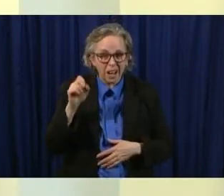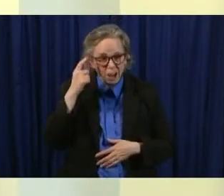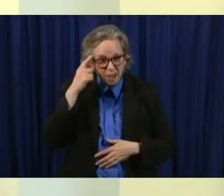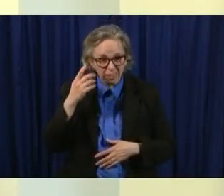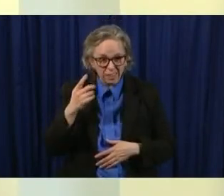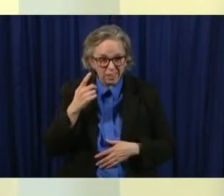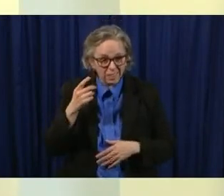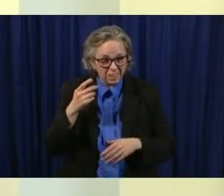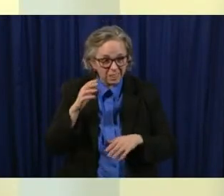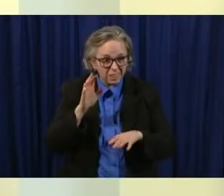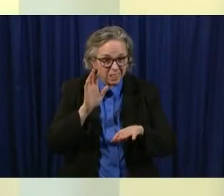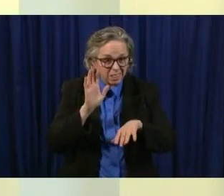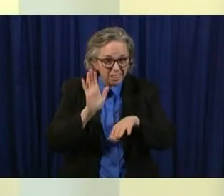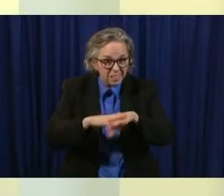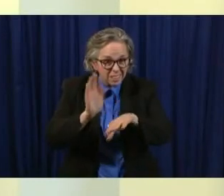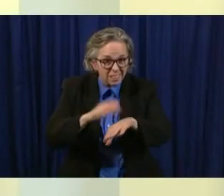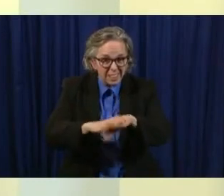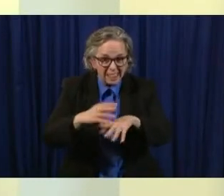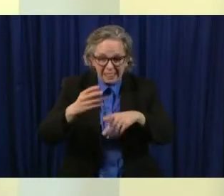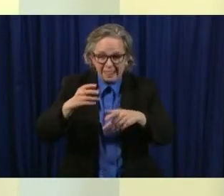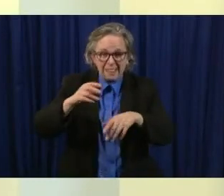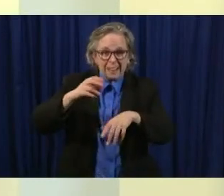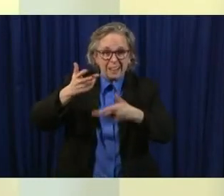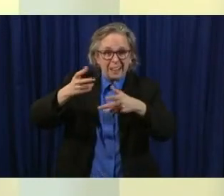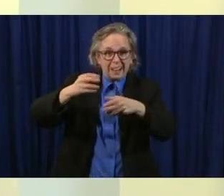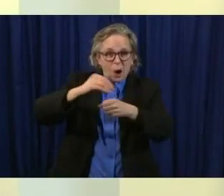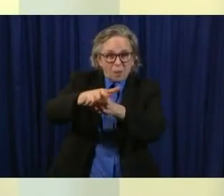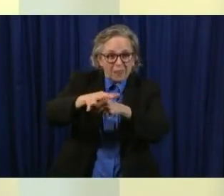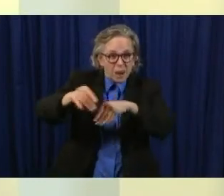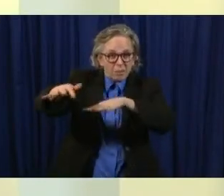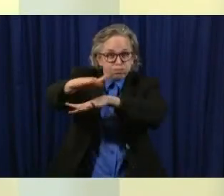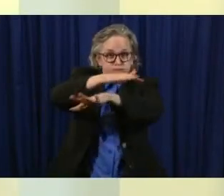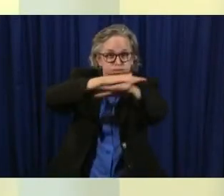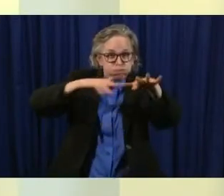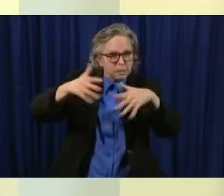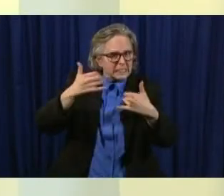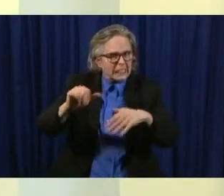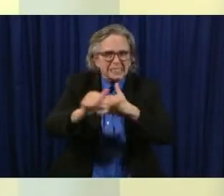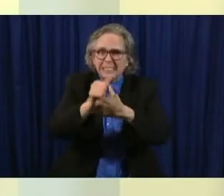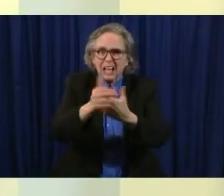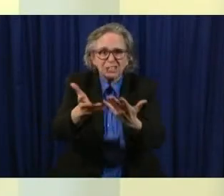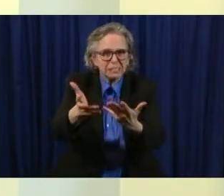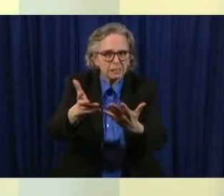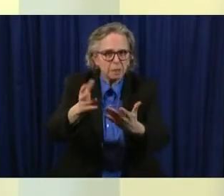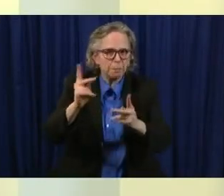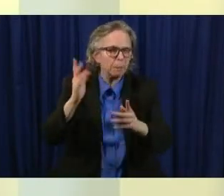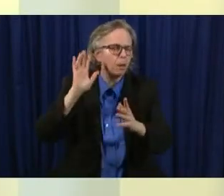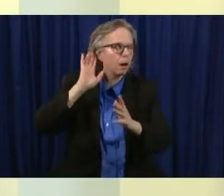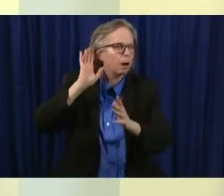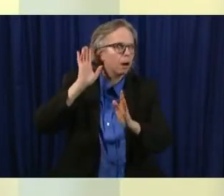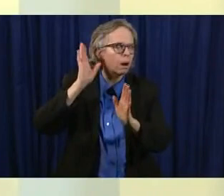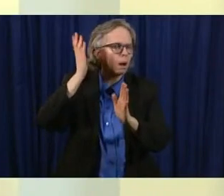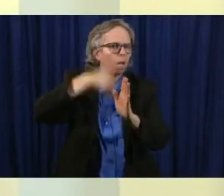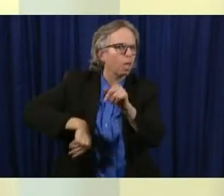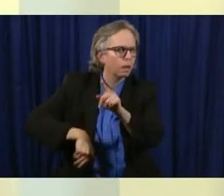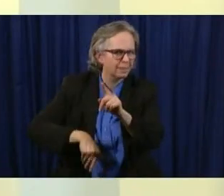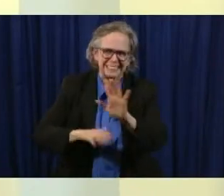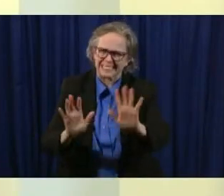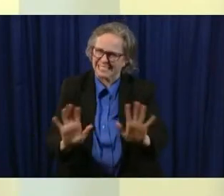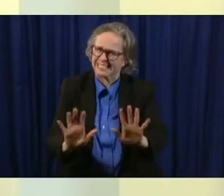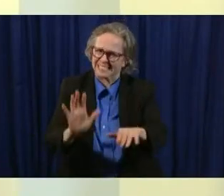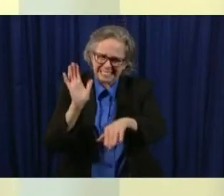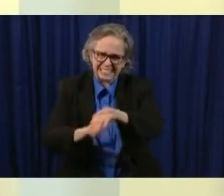um this threat and i think not mandating which i i i support the fact that we are not